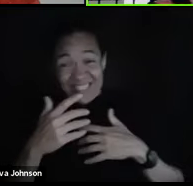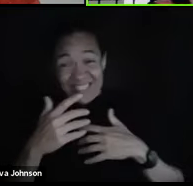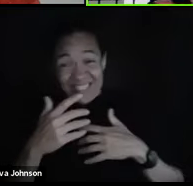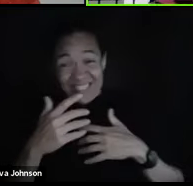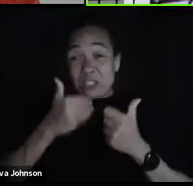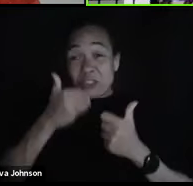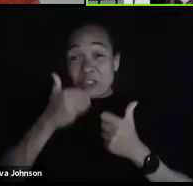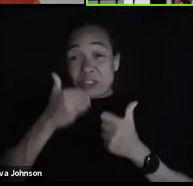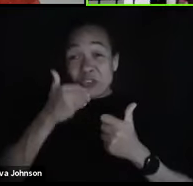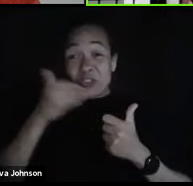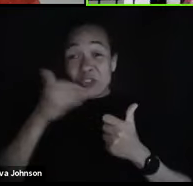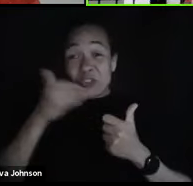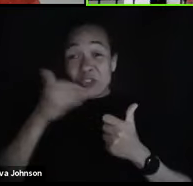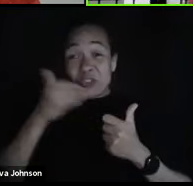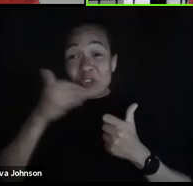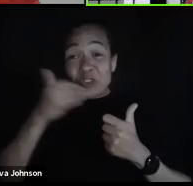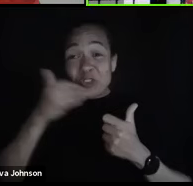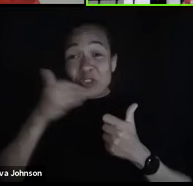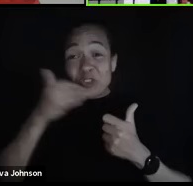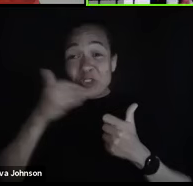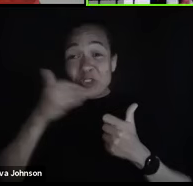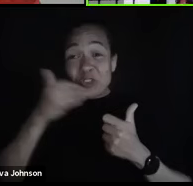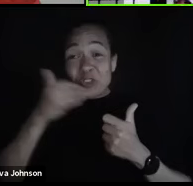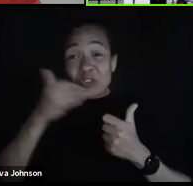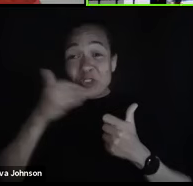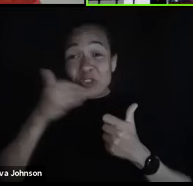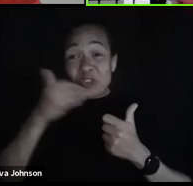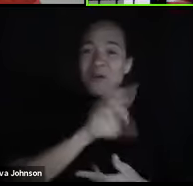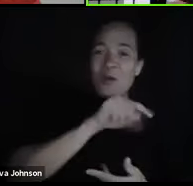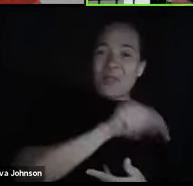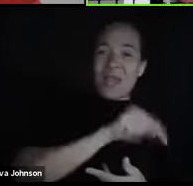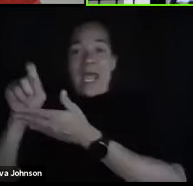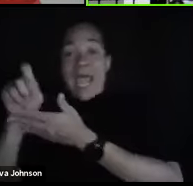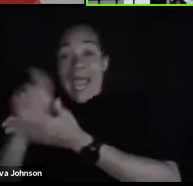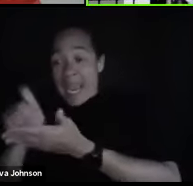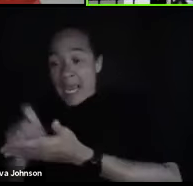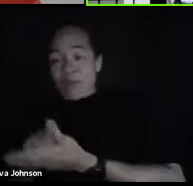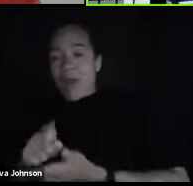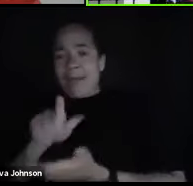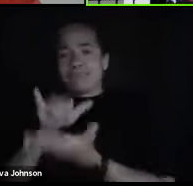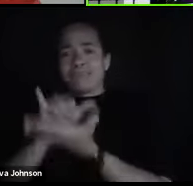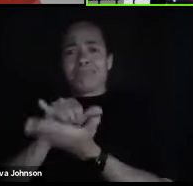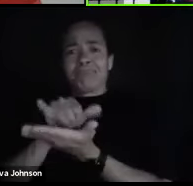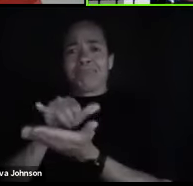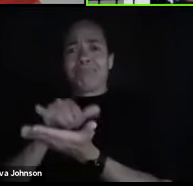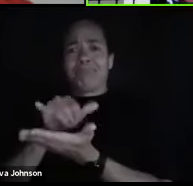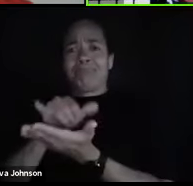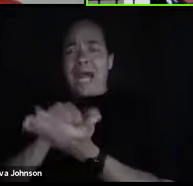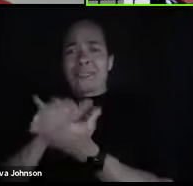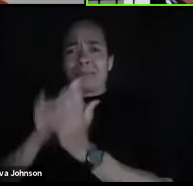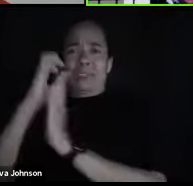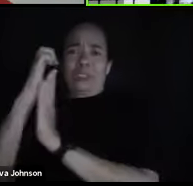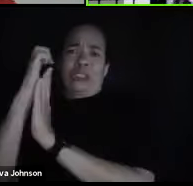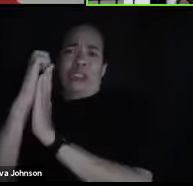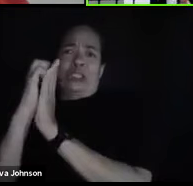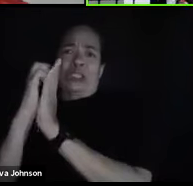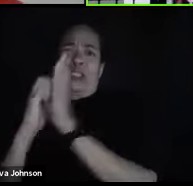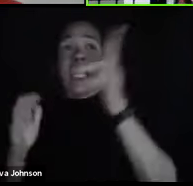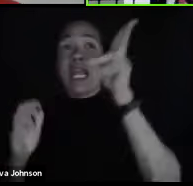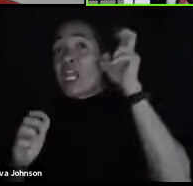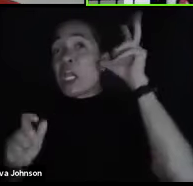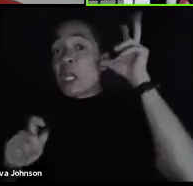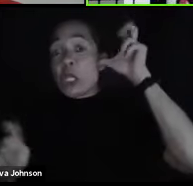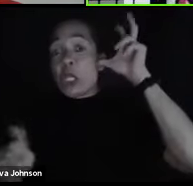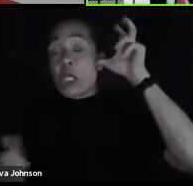electronically. When you hand write notes, you cannot possibly on God's green earth, get down every word you don't